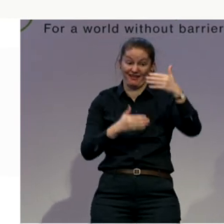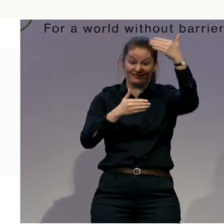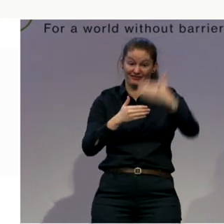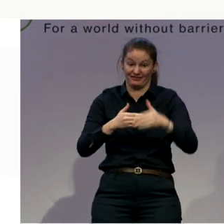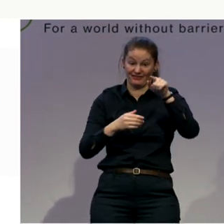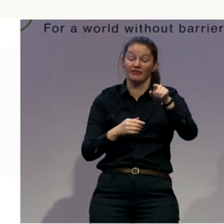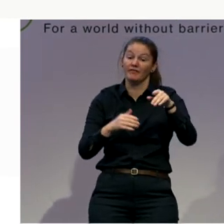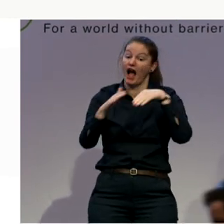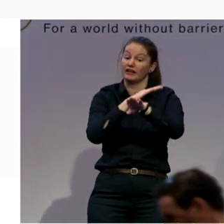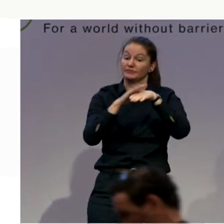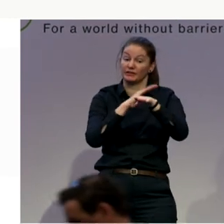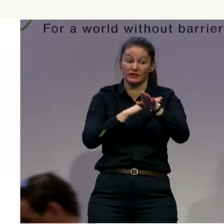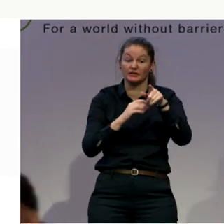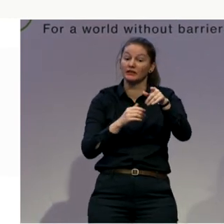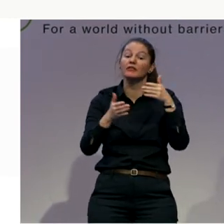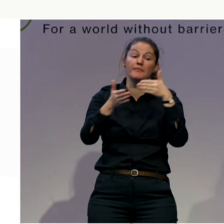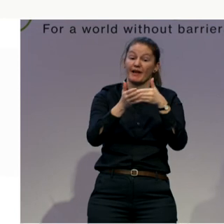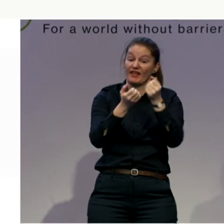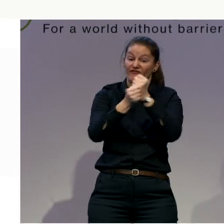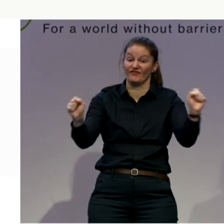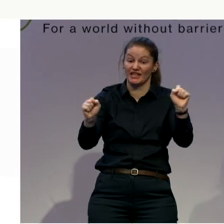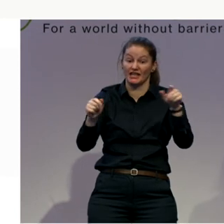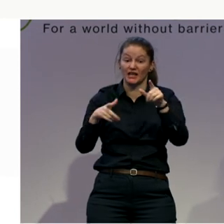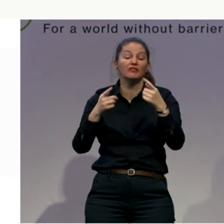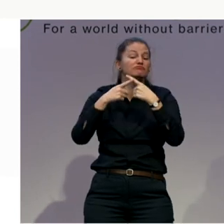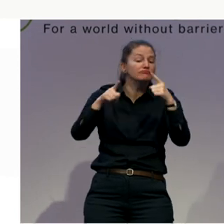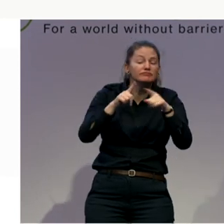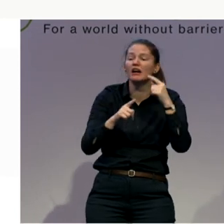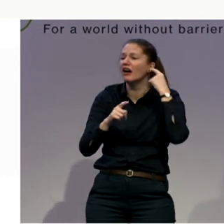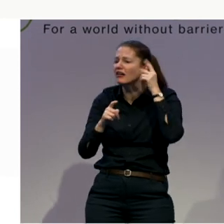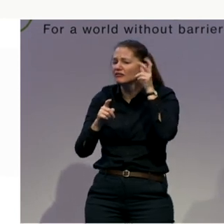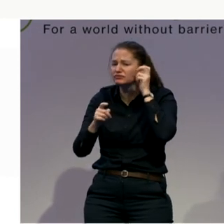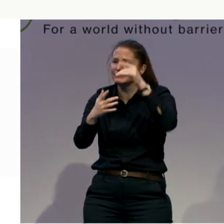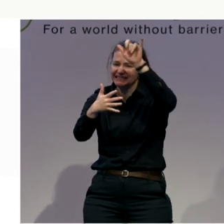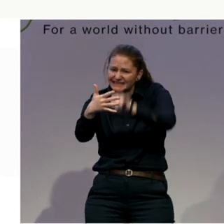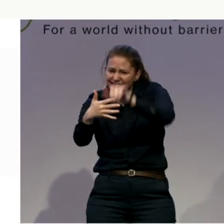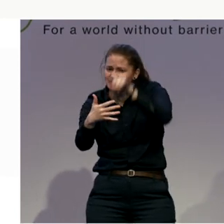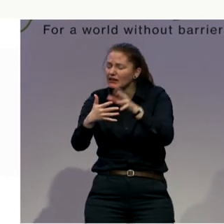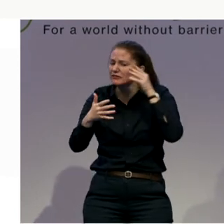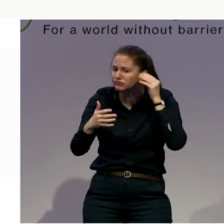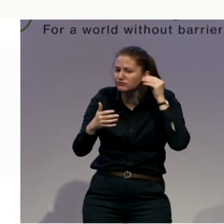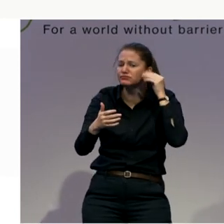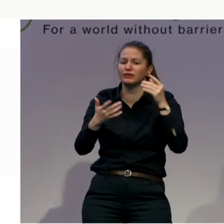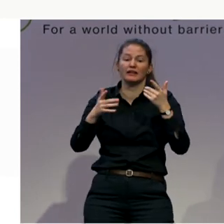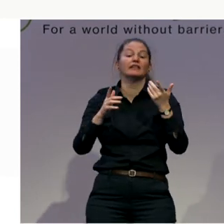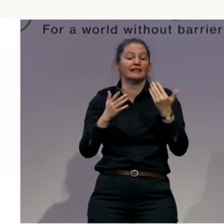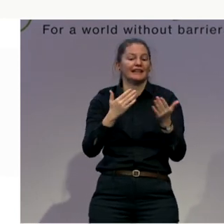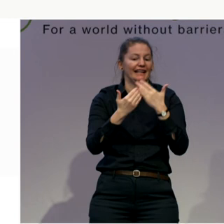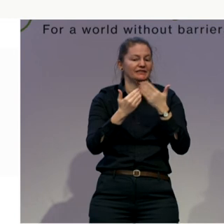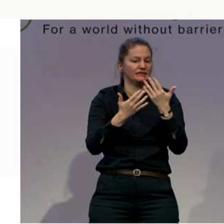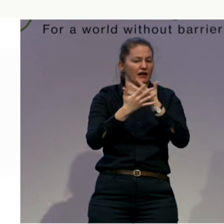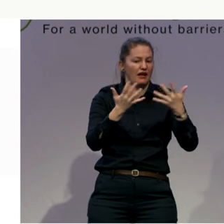can be interpreted by screen readers. Sign language has been used since 2009.